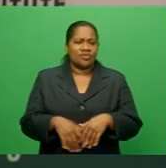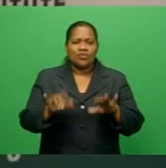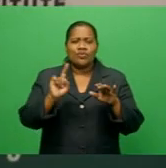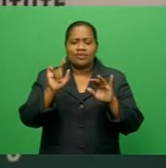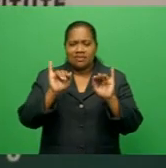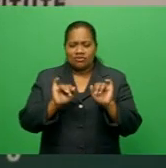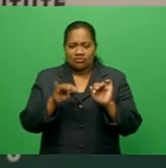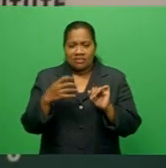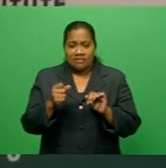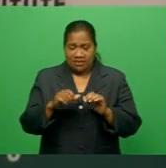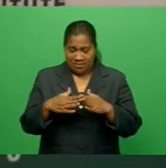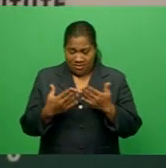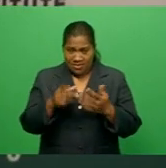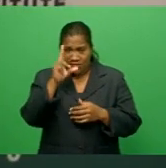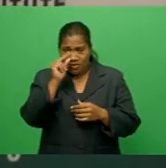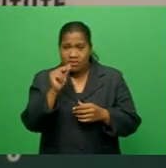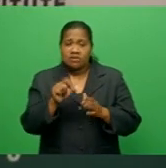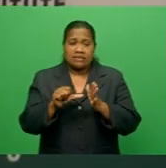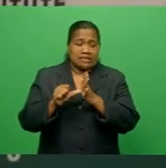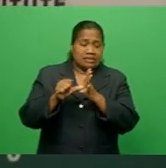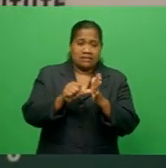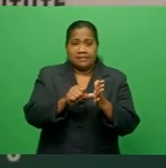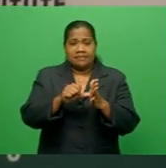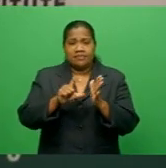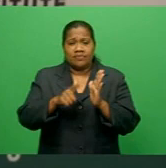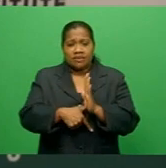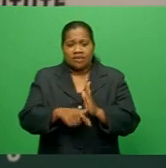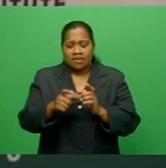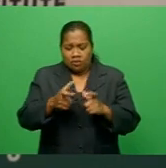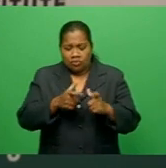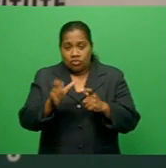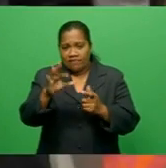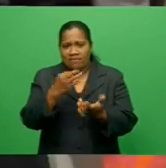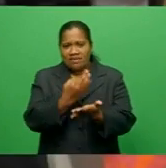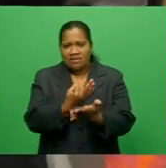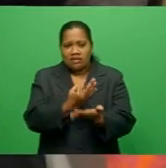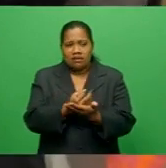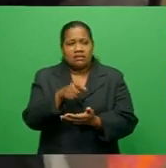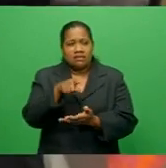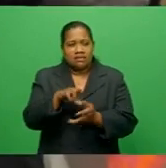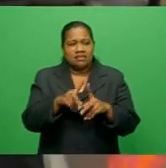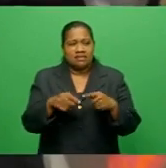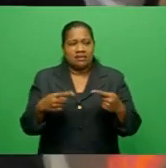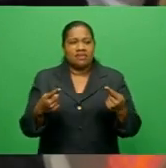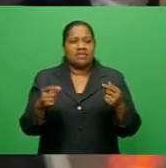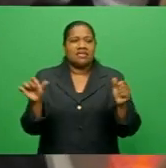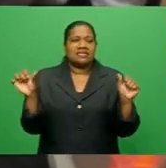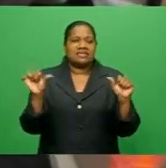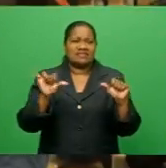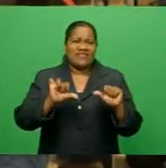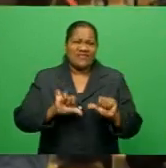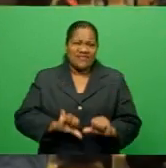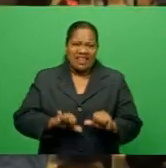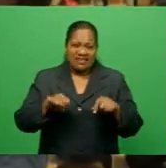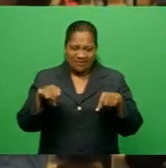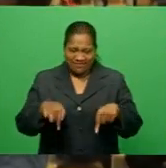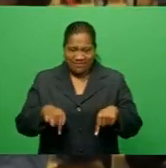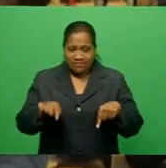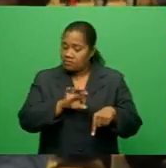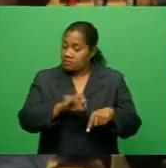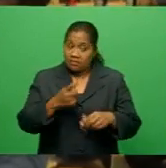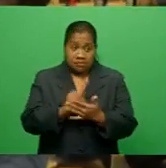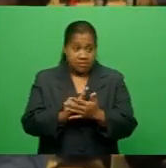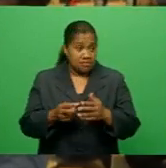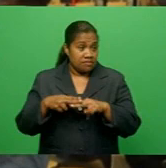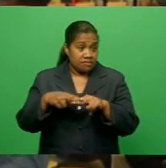during these difficult times to manage your finances, and that is something that's failing a lot here in, not only in Fiji,